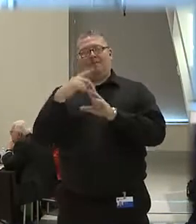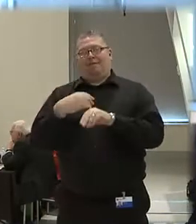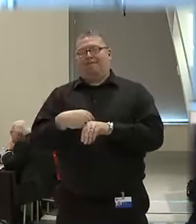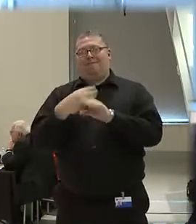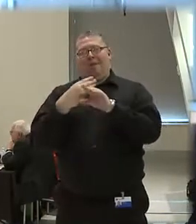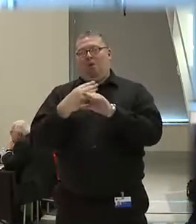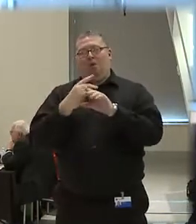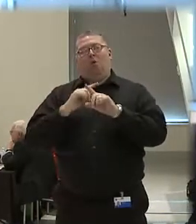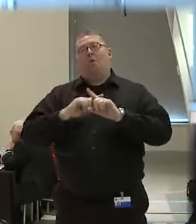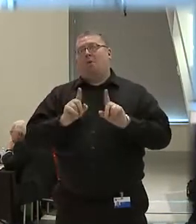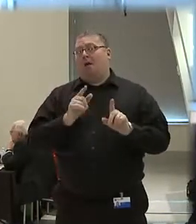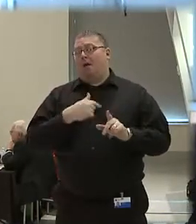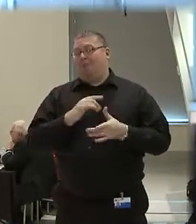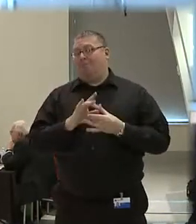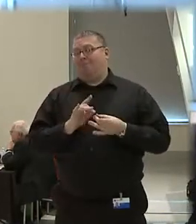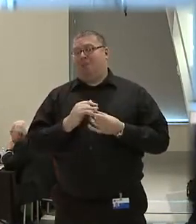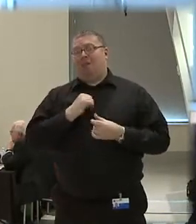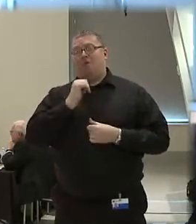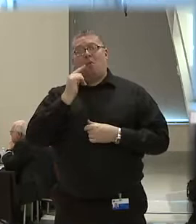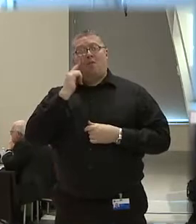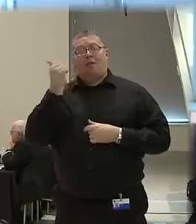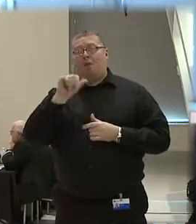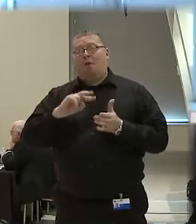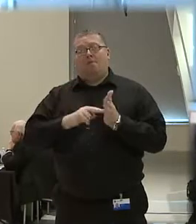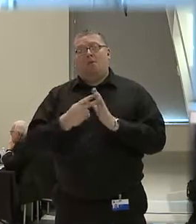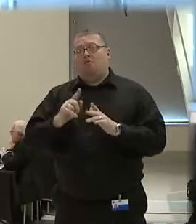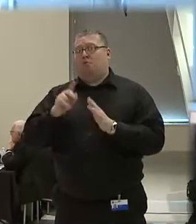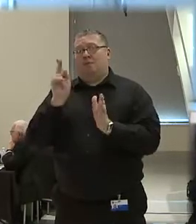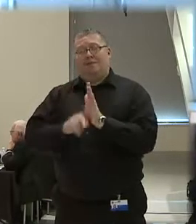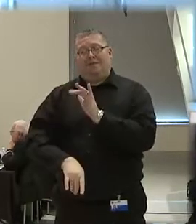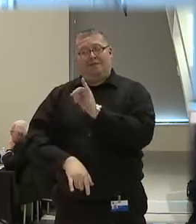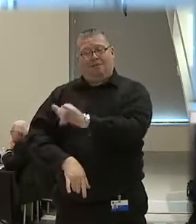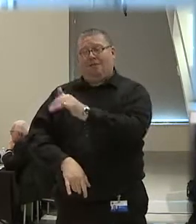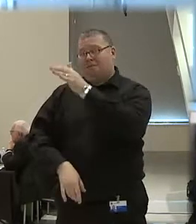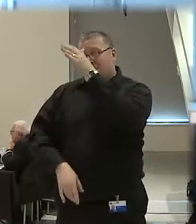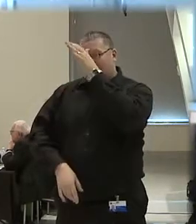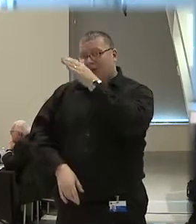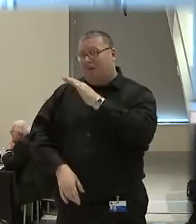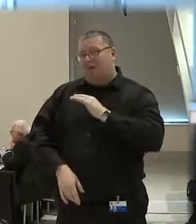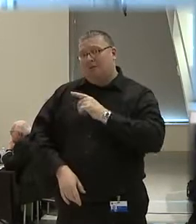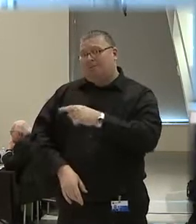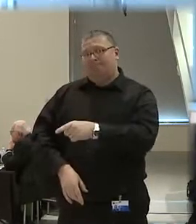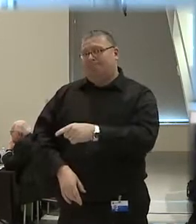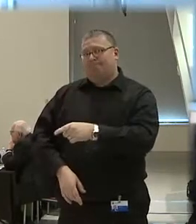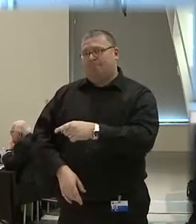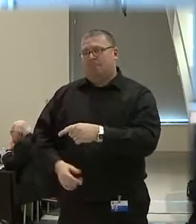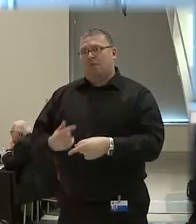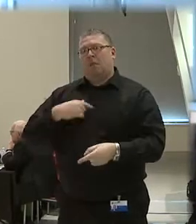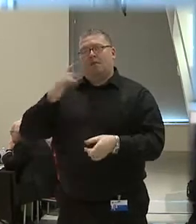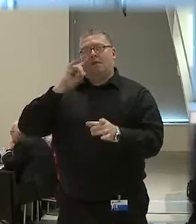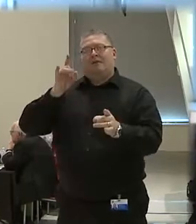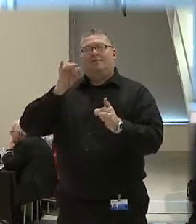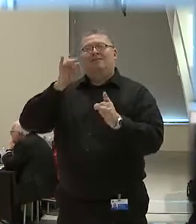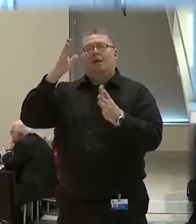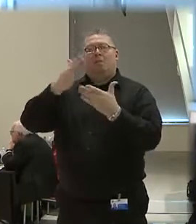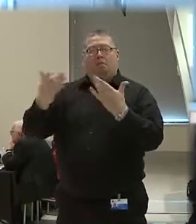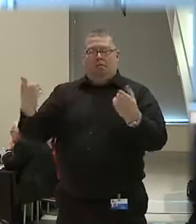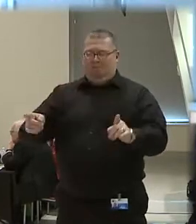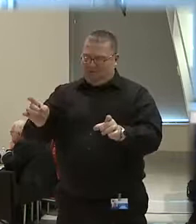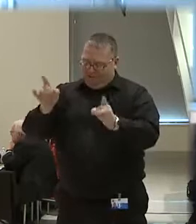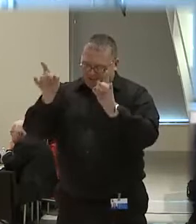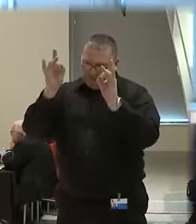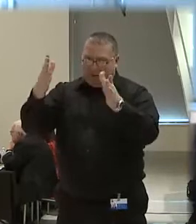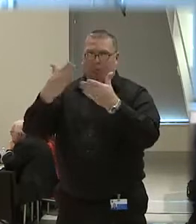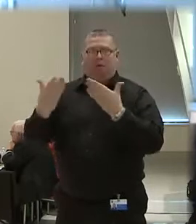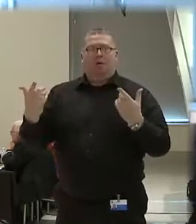But I'll say this. I don't think anyone intended to kill that man. I think terrible tragedy. Terrible